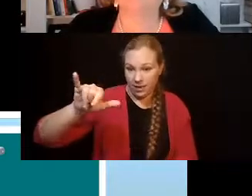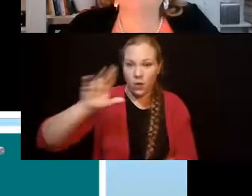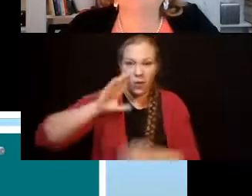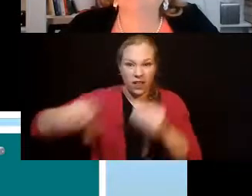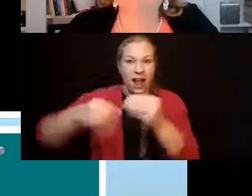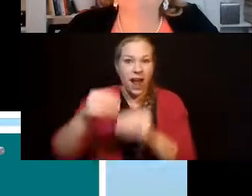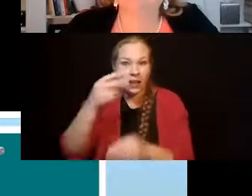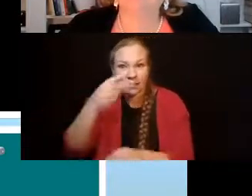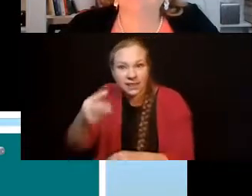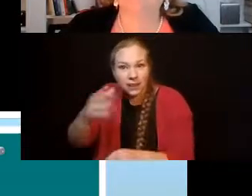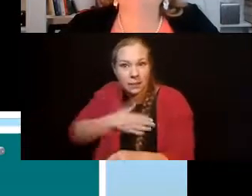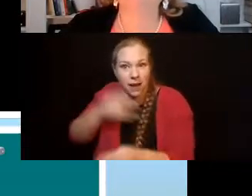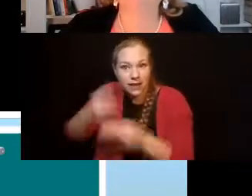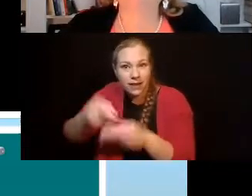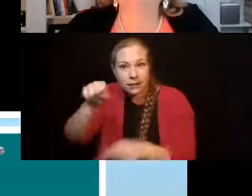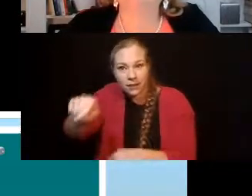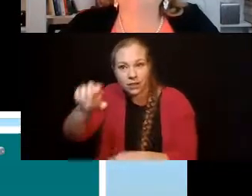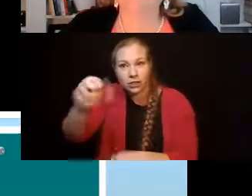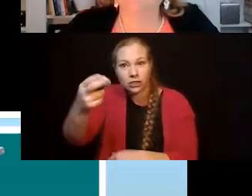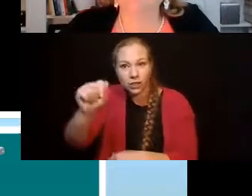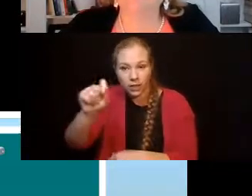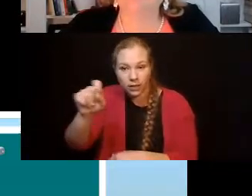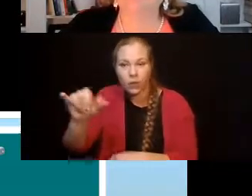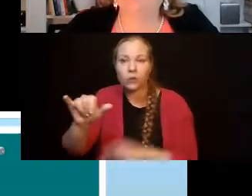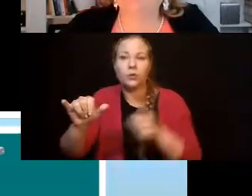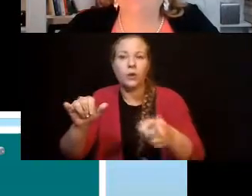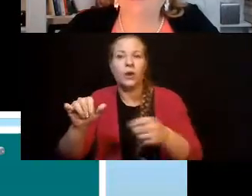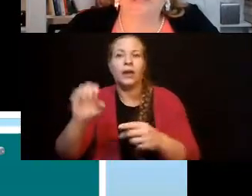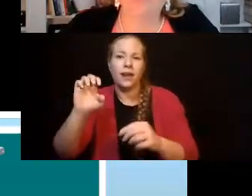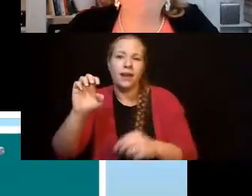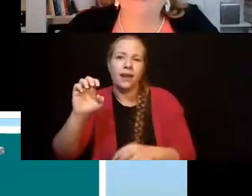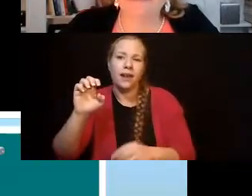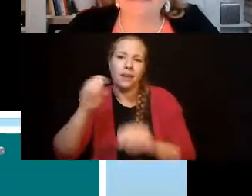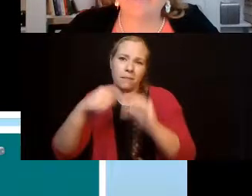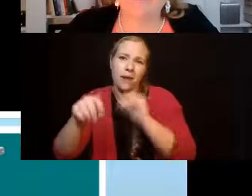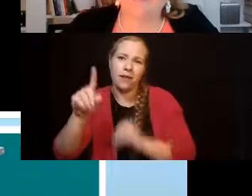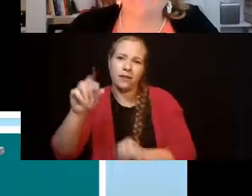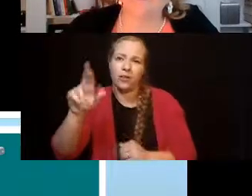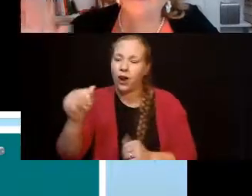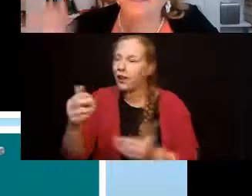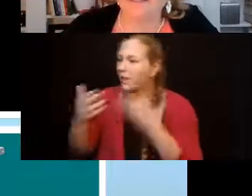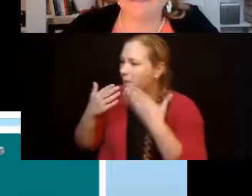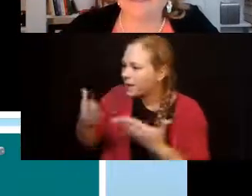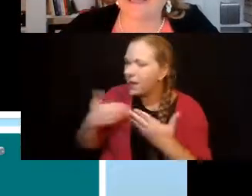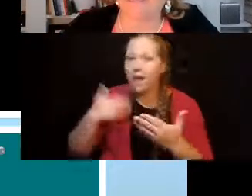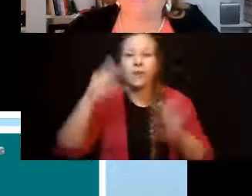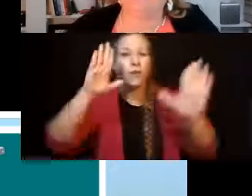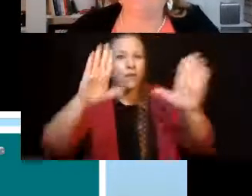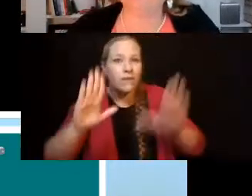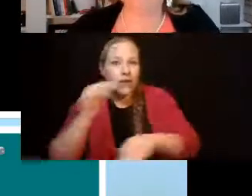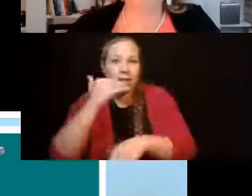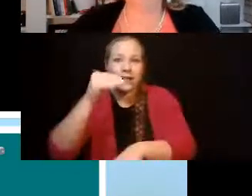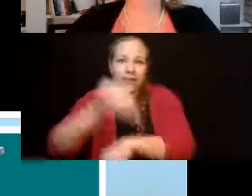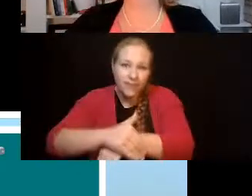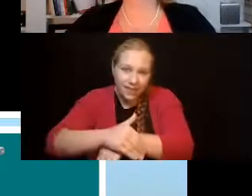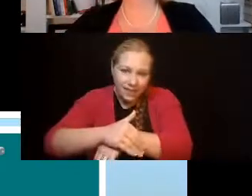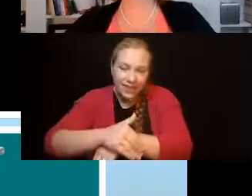thank you, everyone, so much. Have a lovely evening. Thank you, Emily. Happy Thanksgiving, everyone. Stay safe.